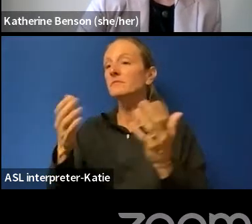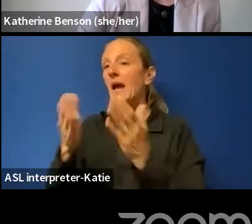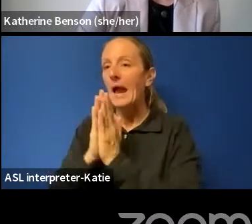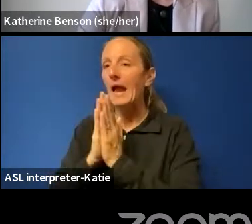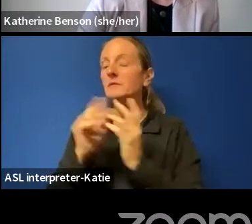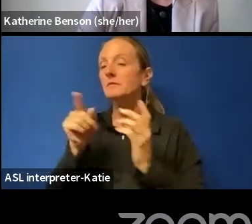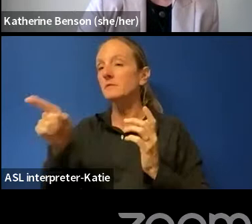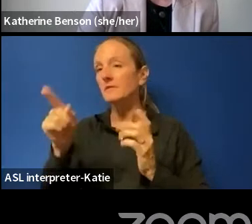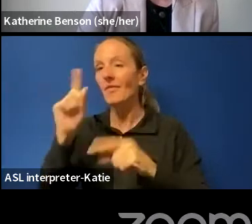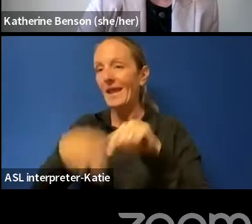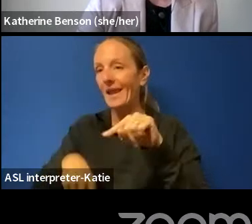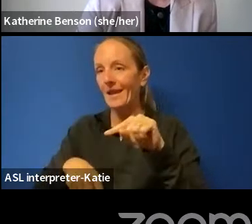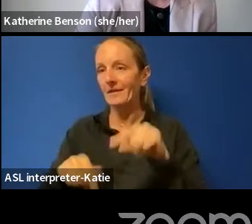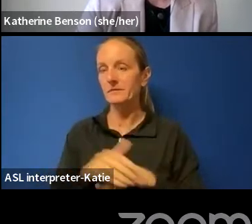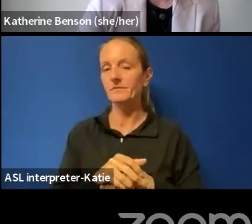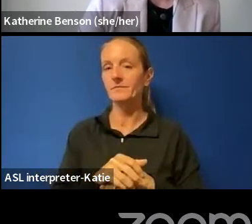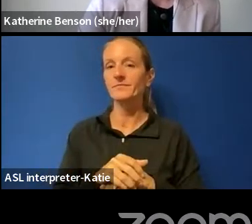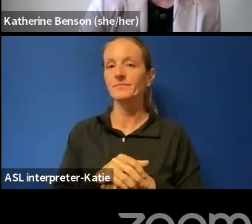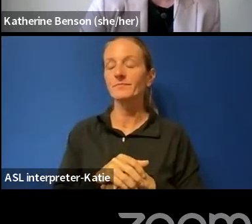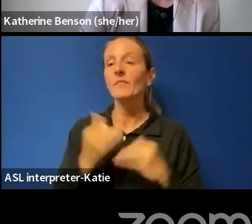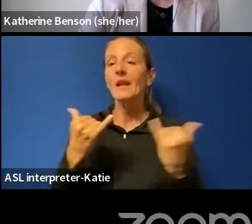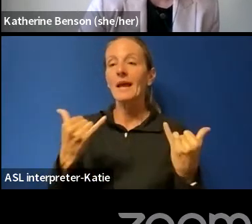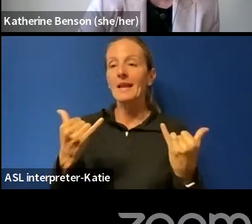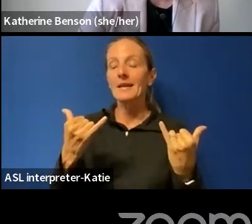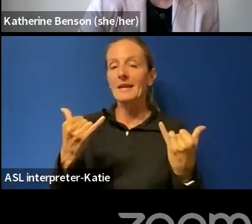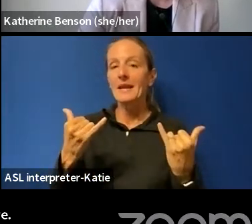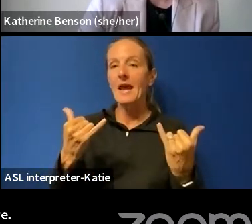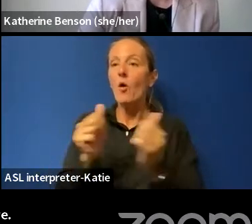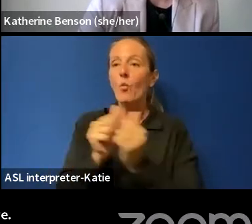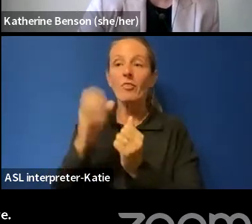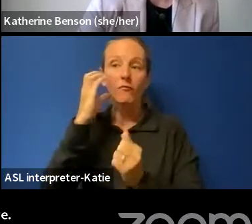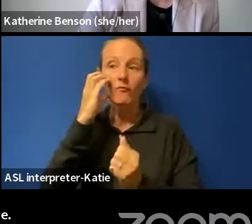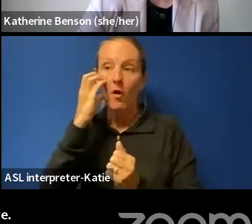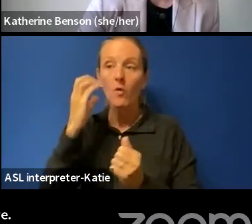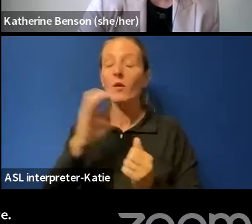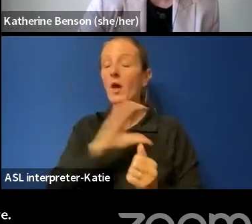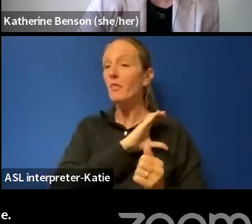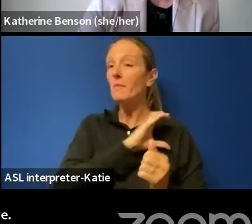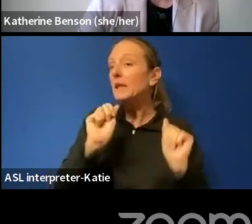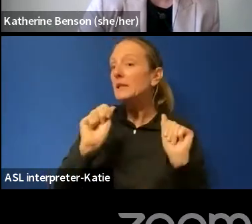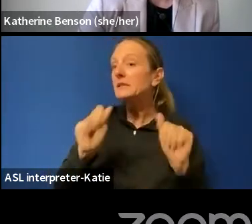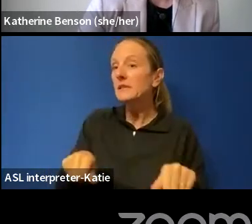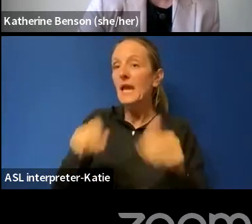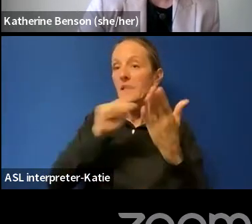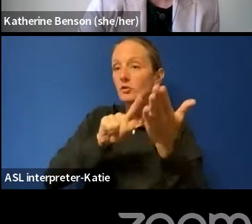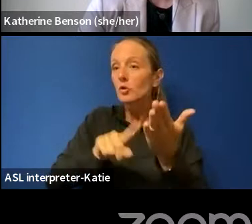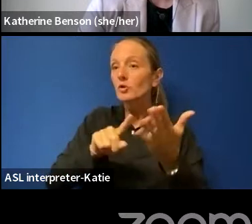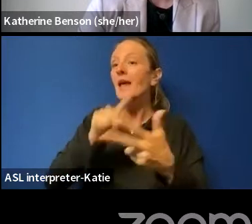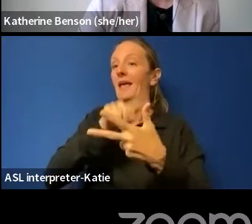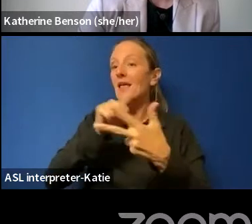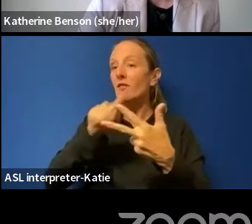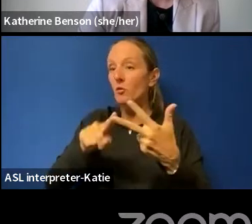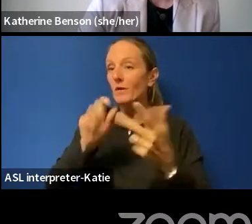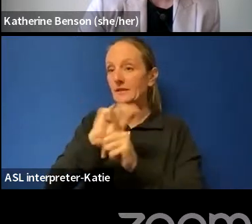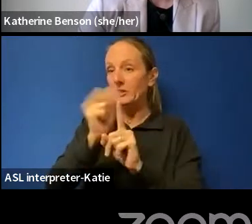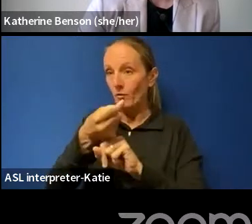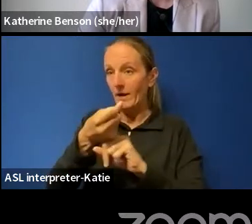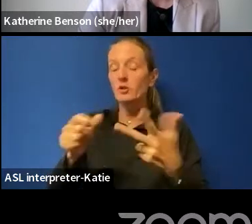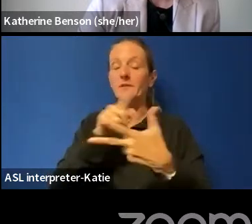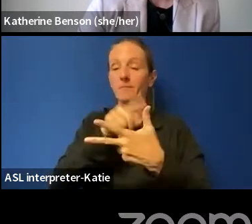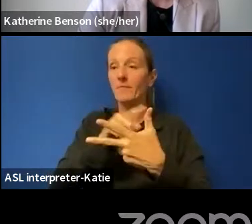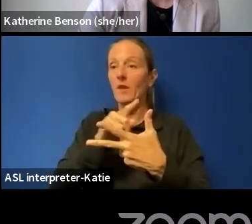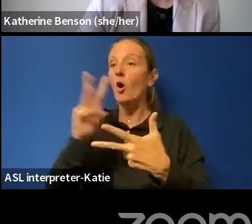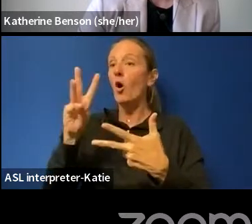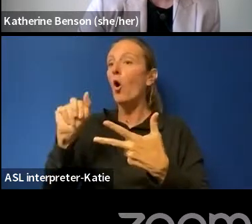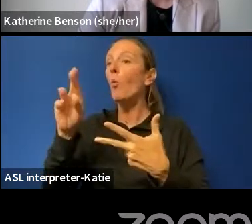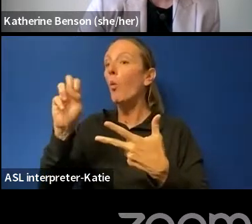for them. In the context of our cell phones, the police can search in three instances. One, with a warrant, two,